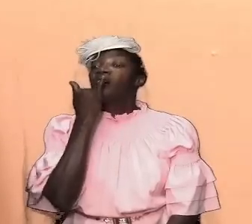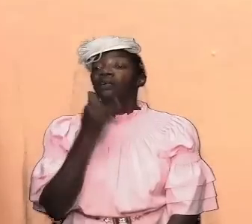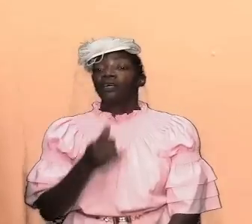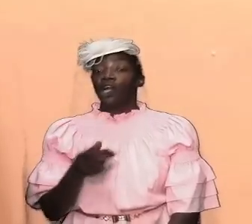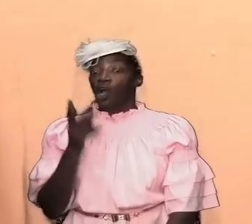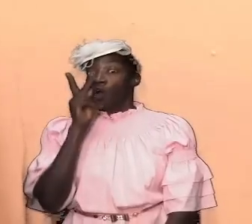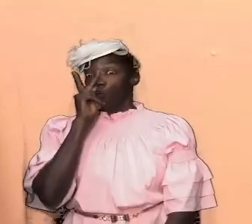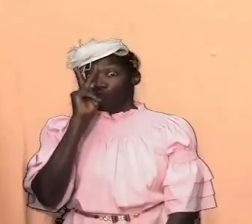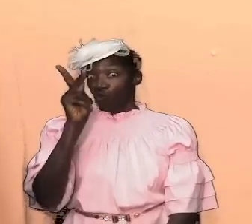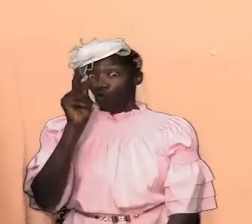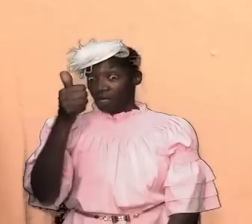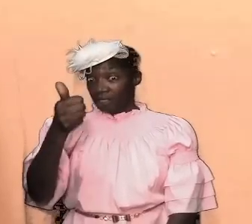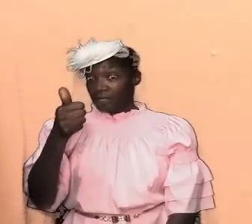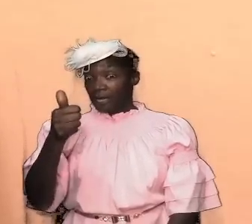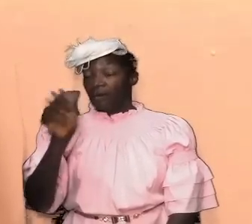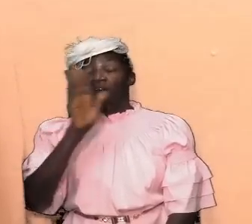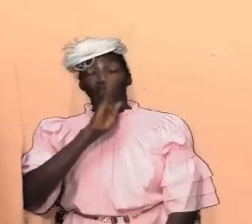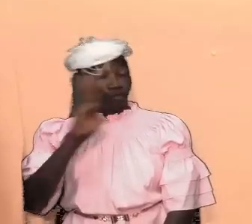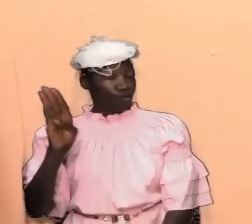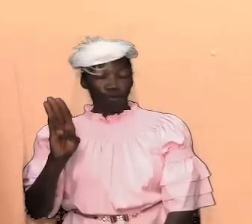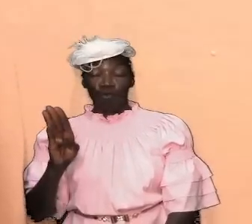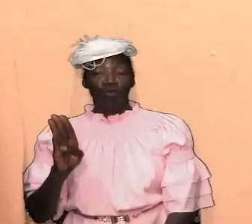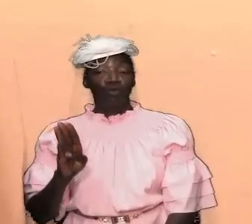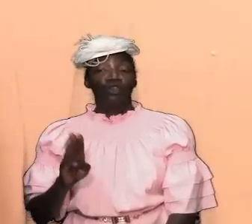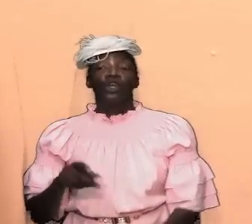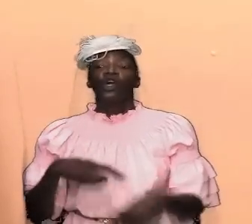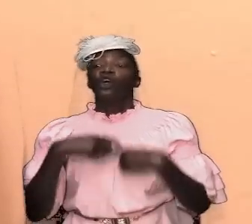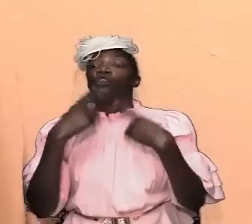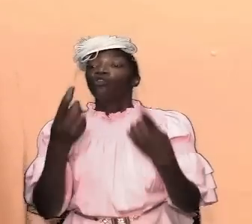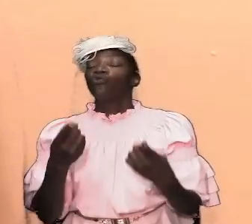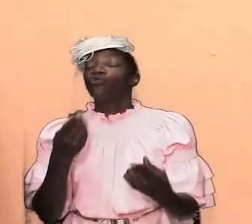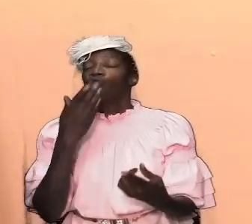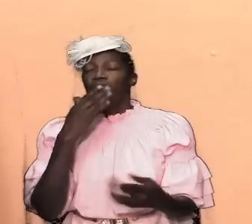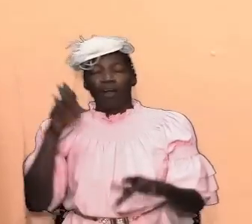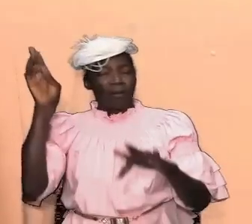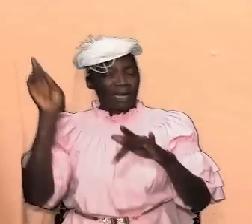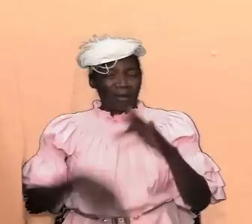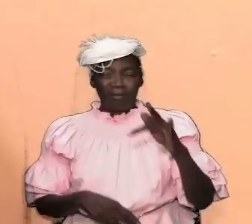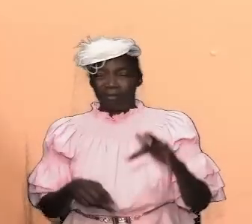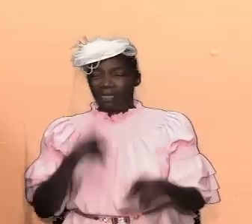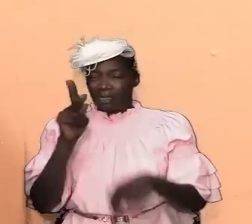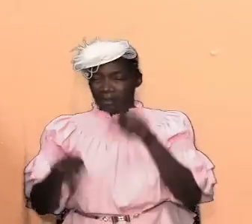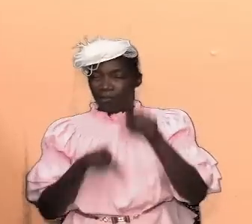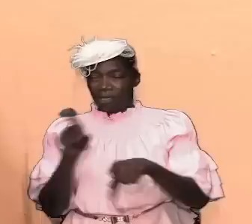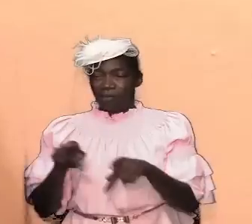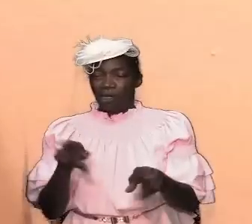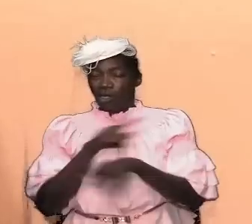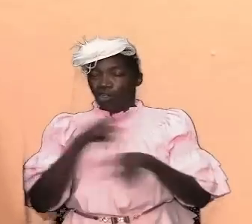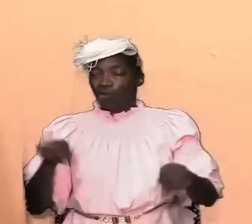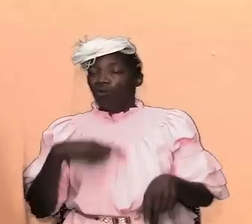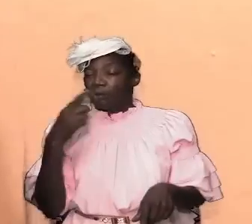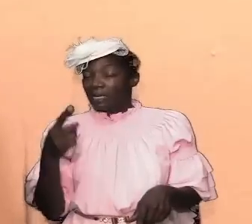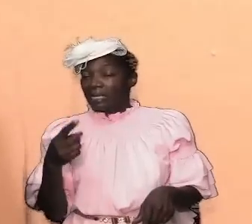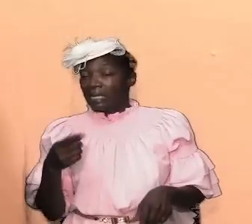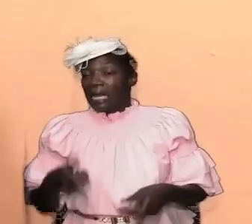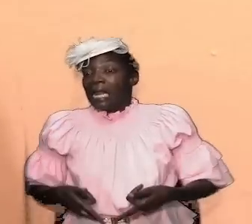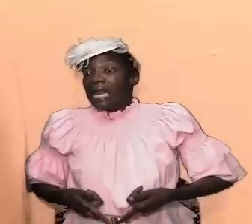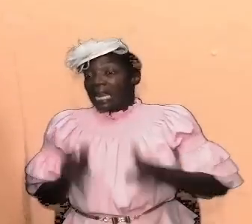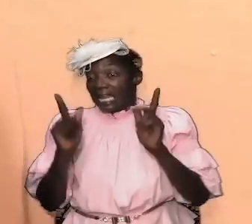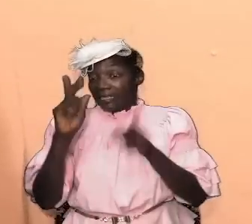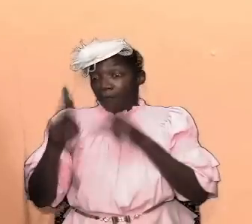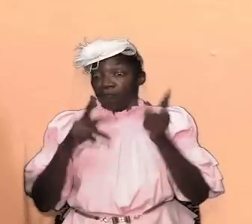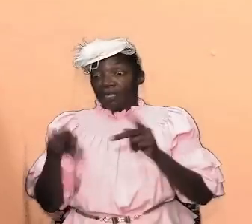look at yourself and don't be led astray by misinformed the people and don't make anybody misinform you and